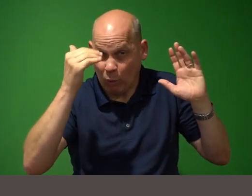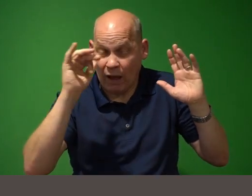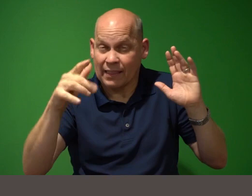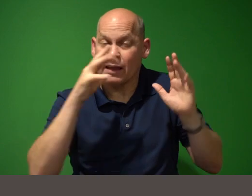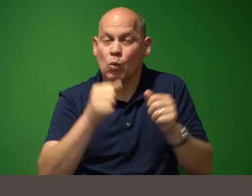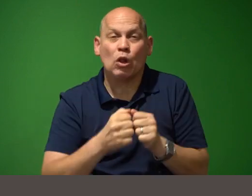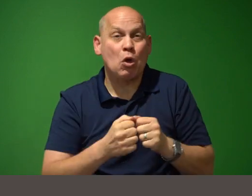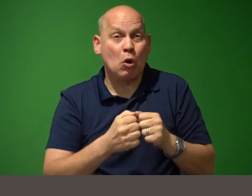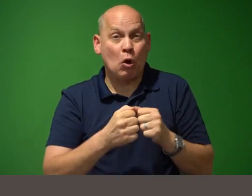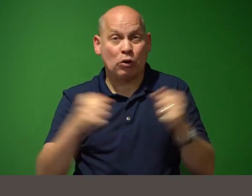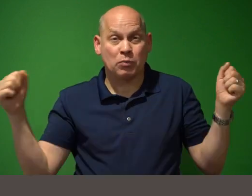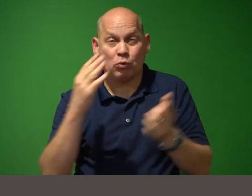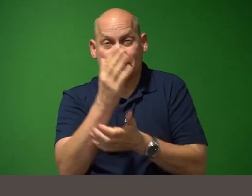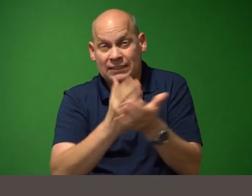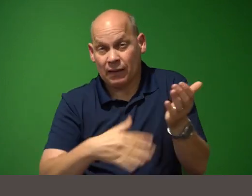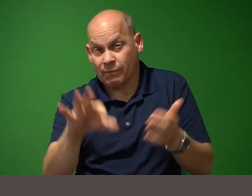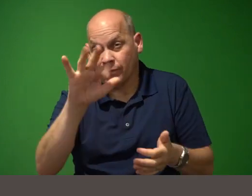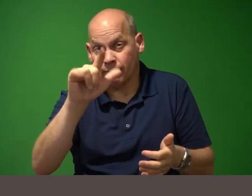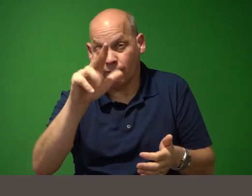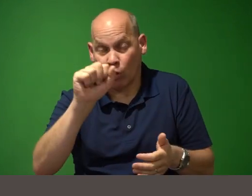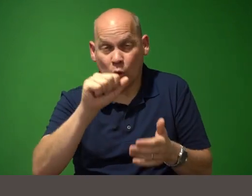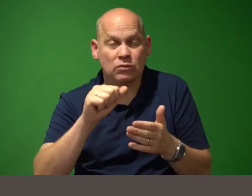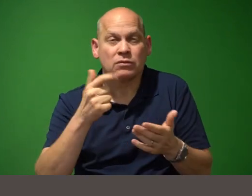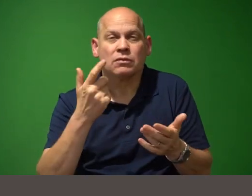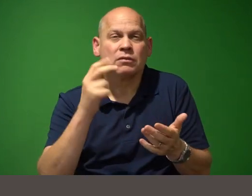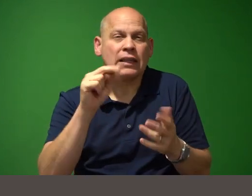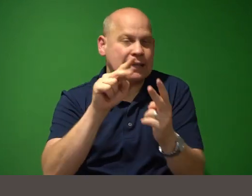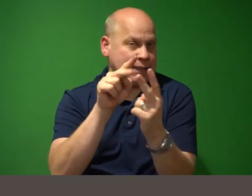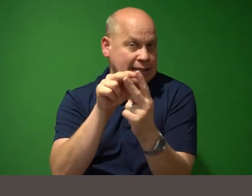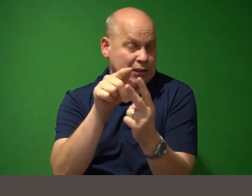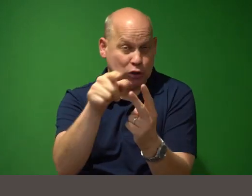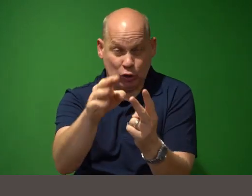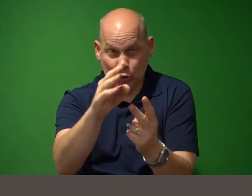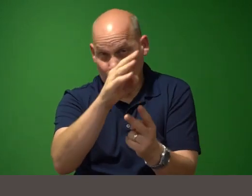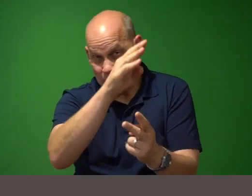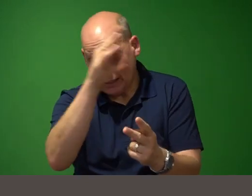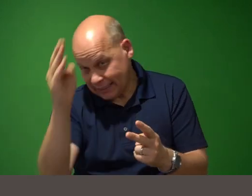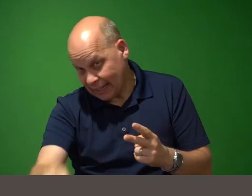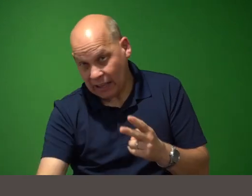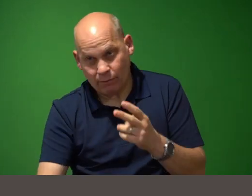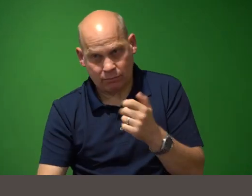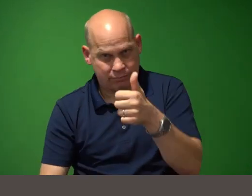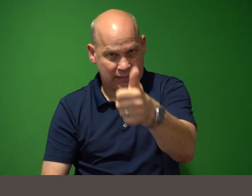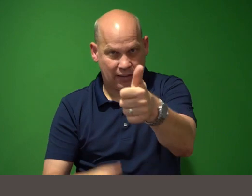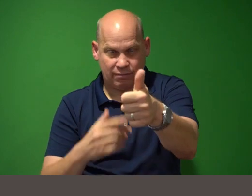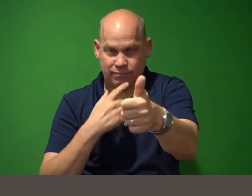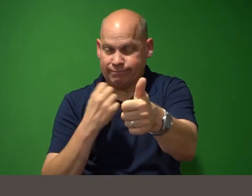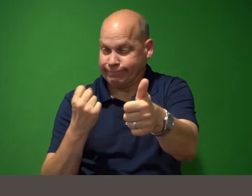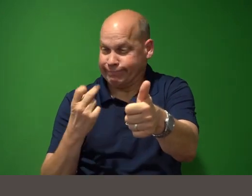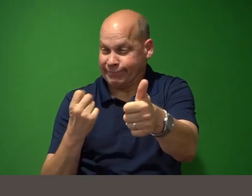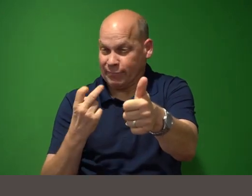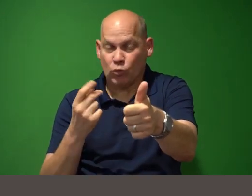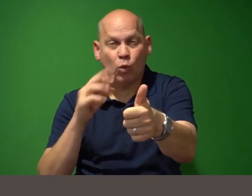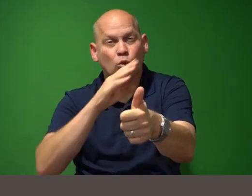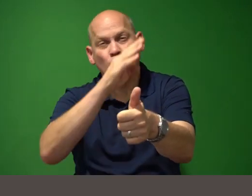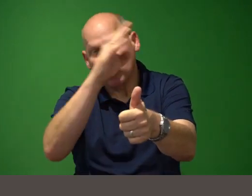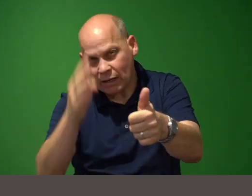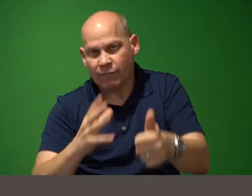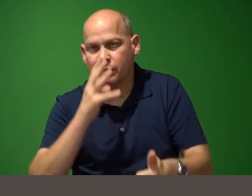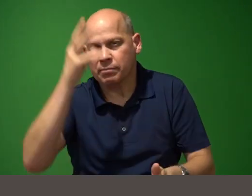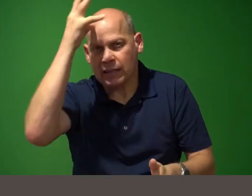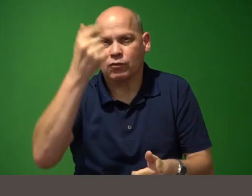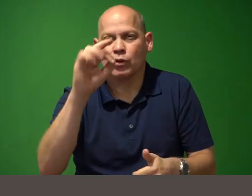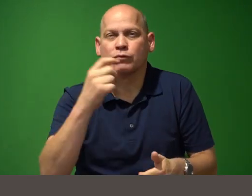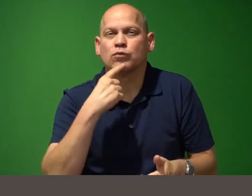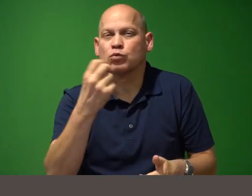in these models then either you have never been a 12 year old boy or been a parent of a 12 year old boy or met a